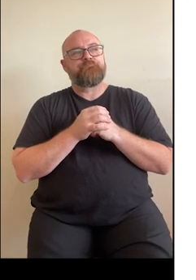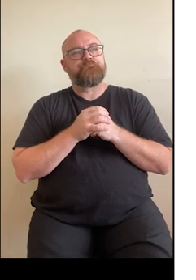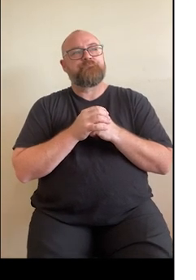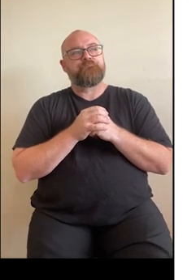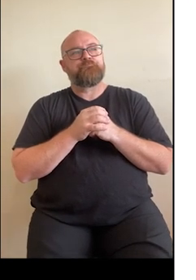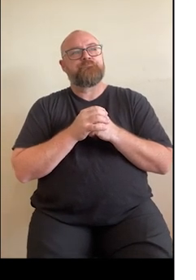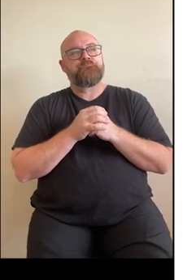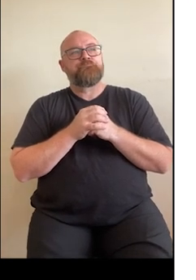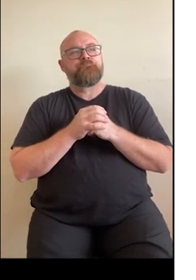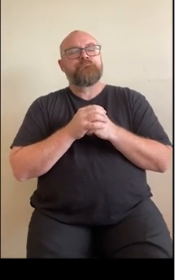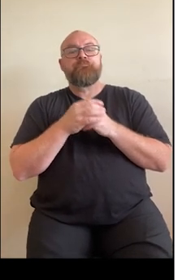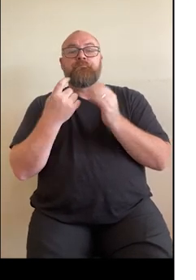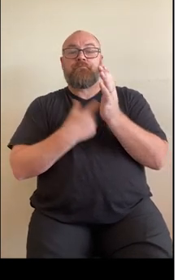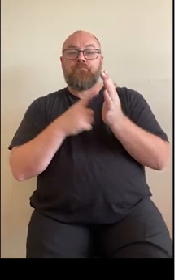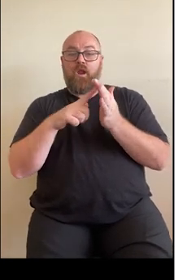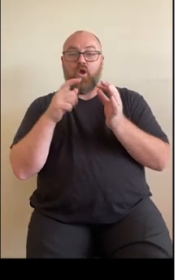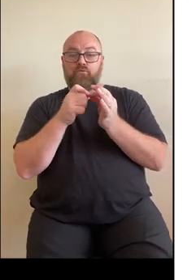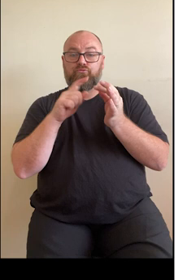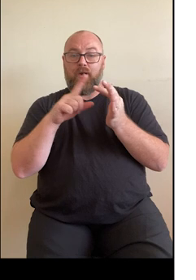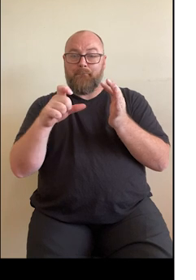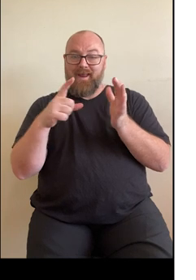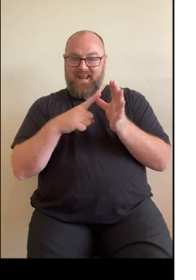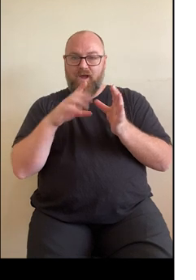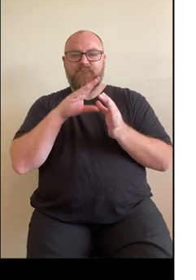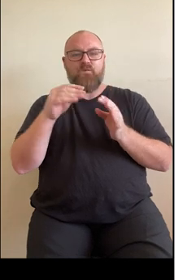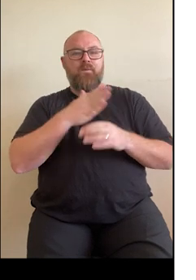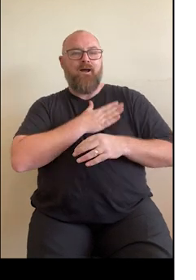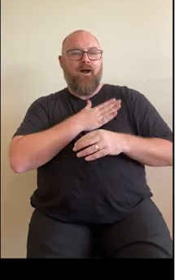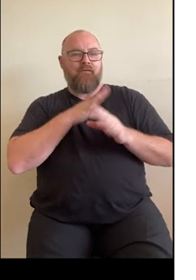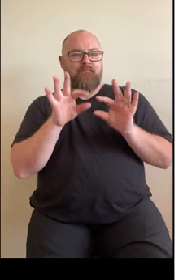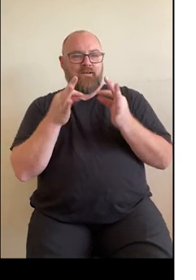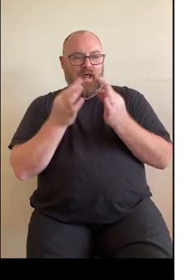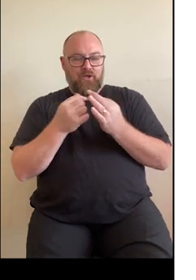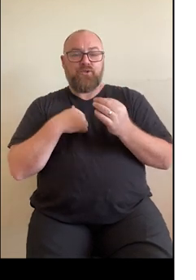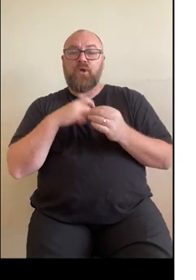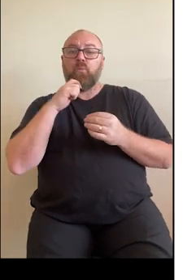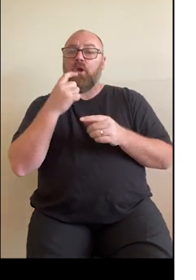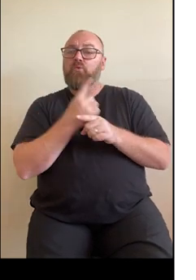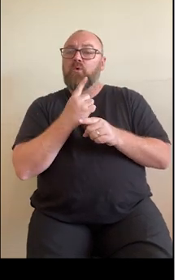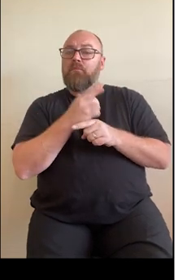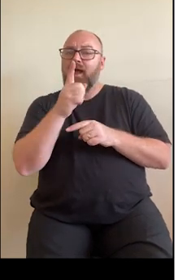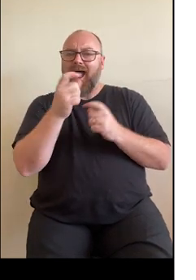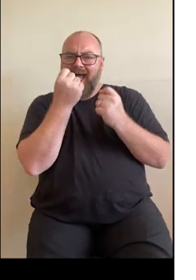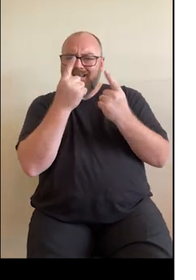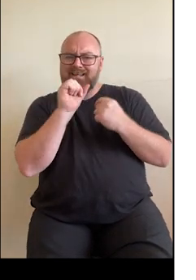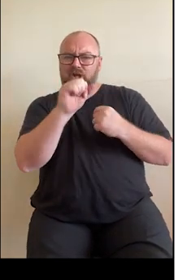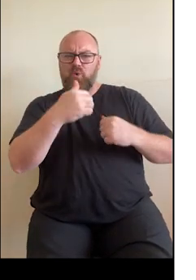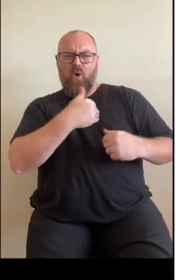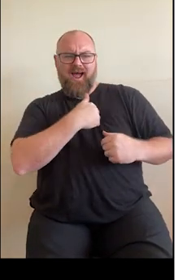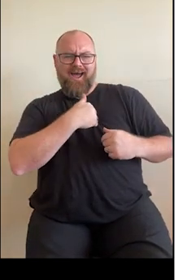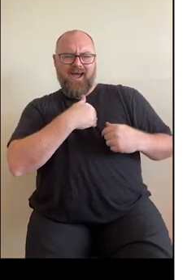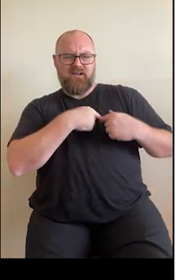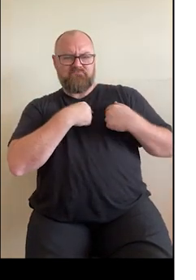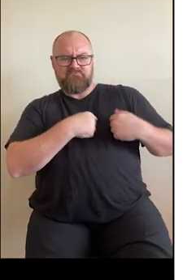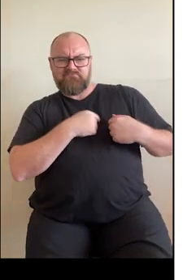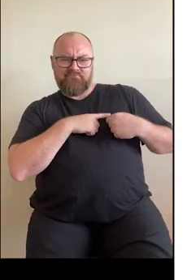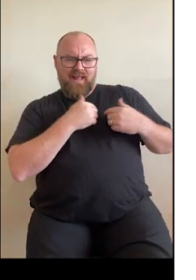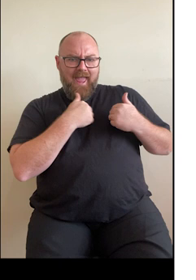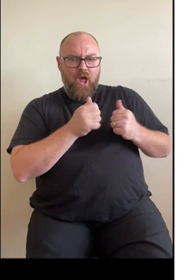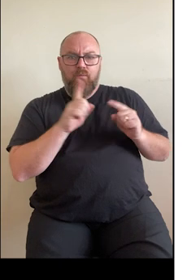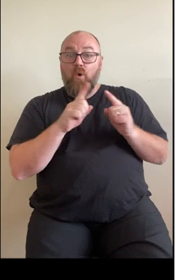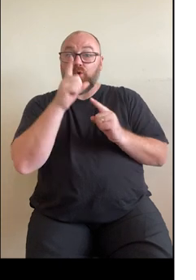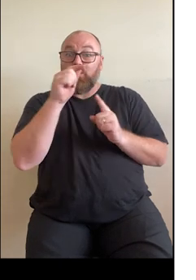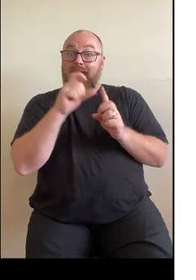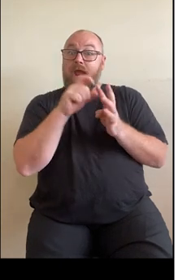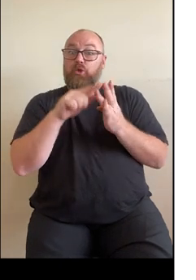Rebecca from the Heart Foundation will be talking around understanding your heart health and what you can do now